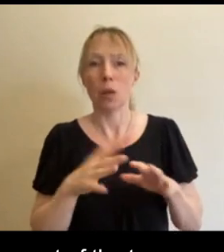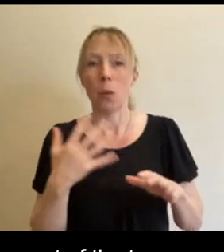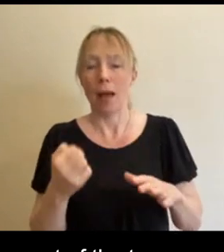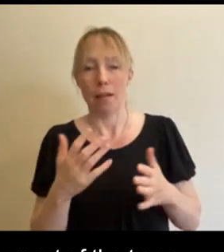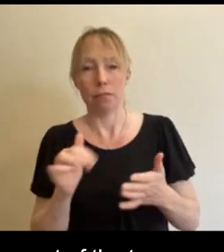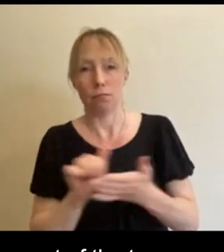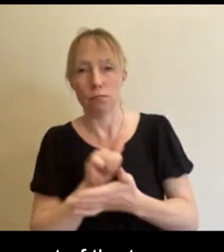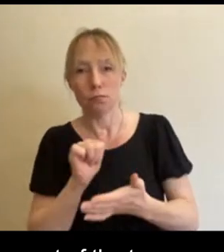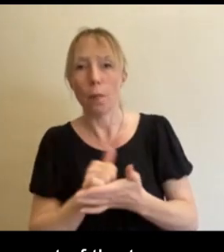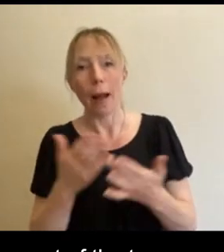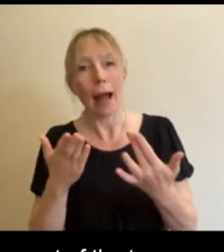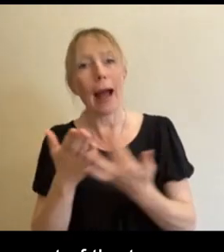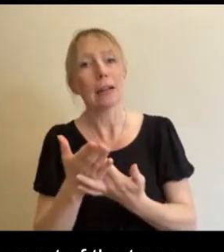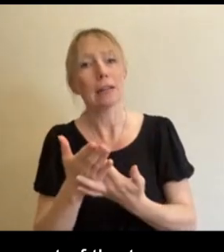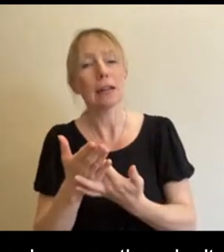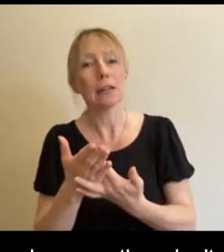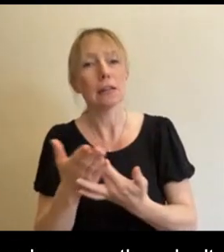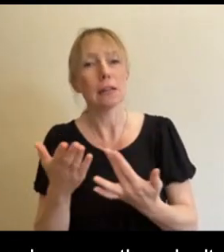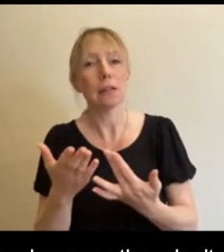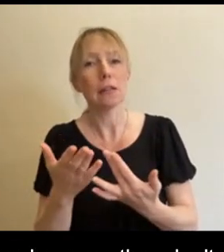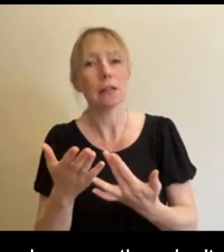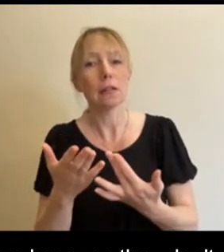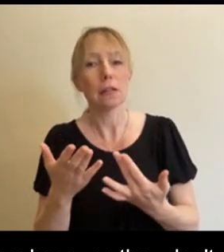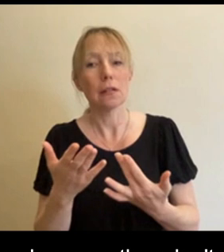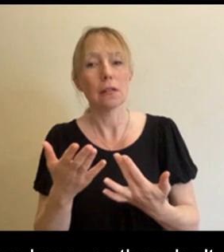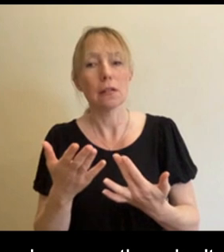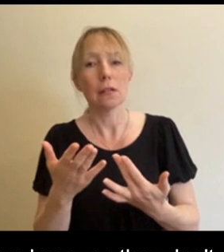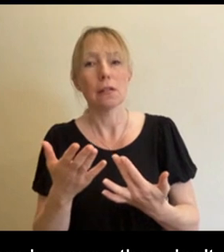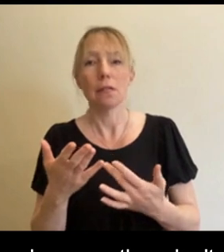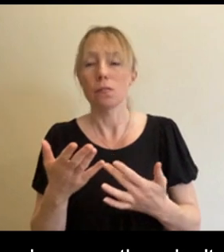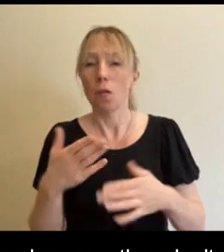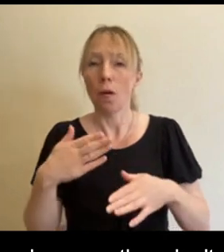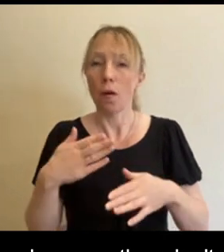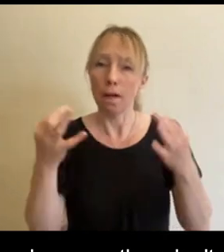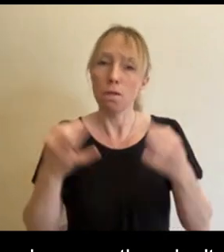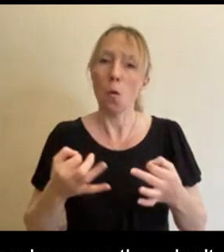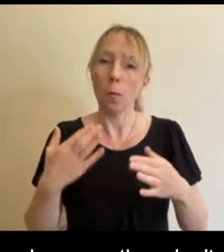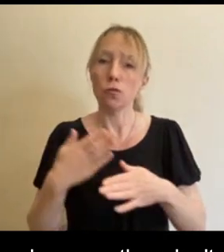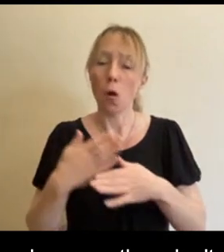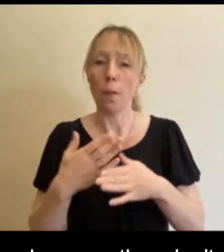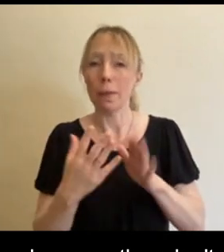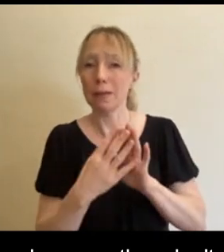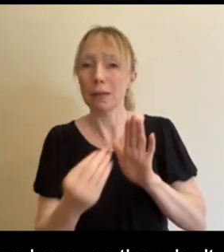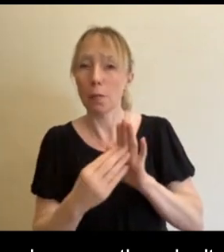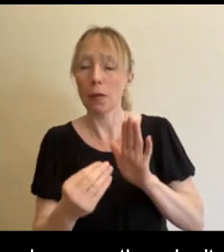access for them to get a formal job, for example. So that's why